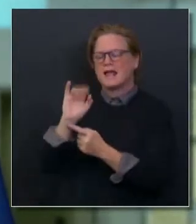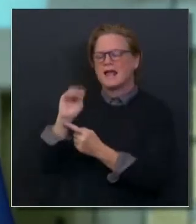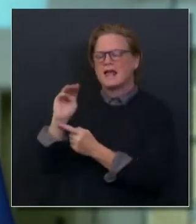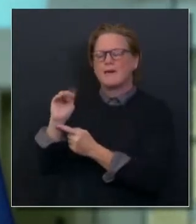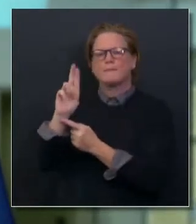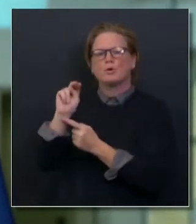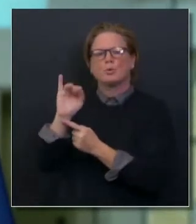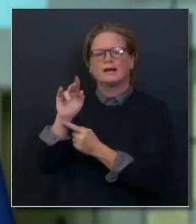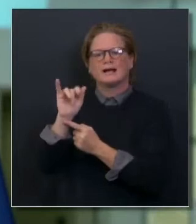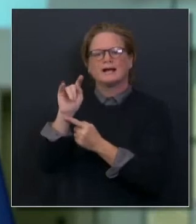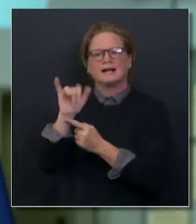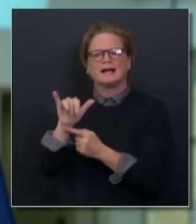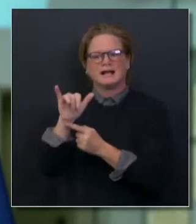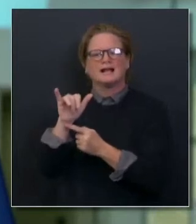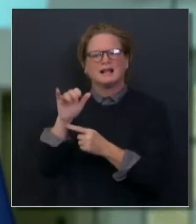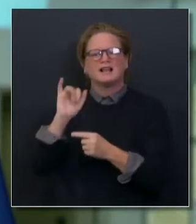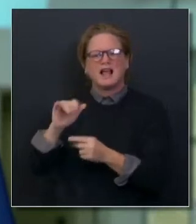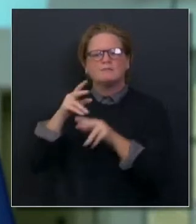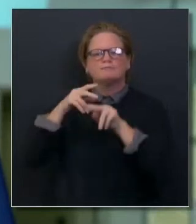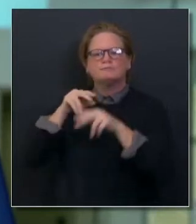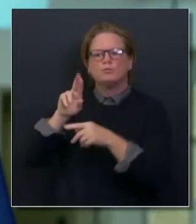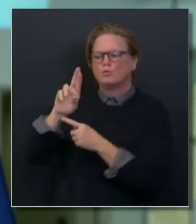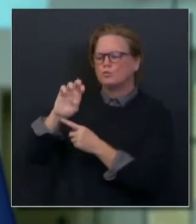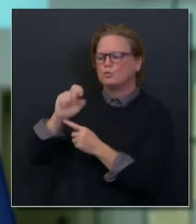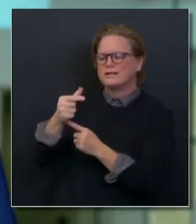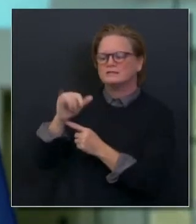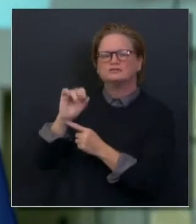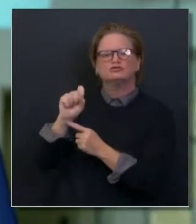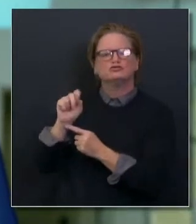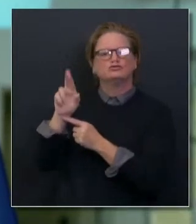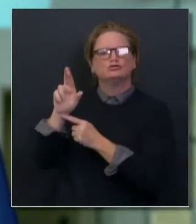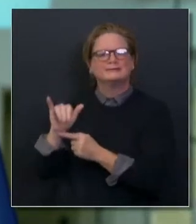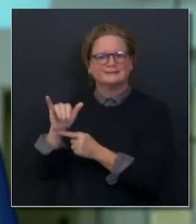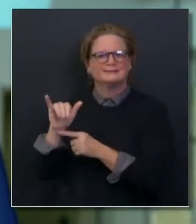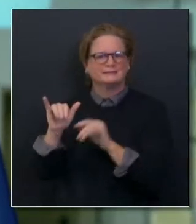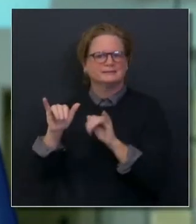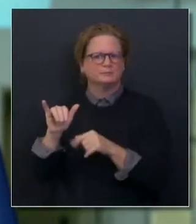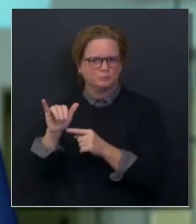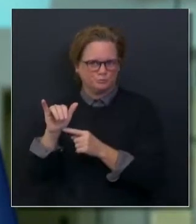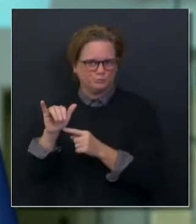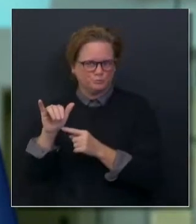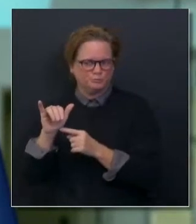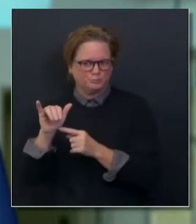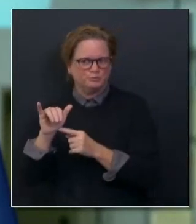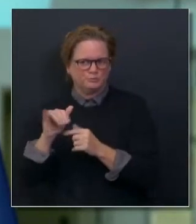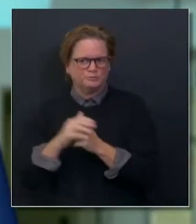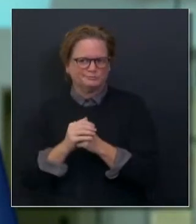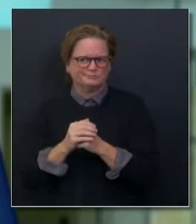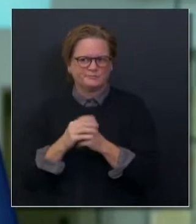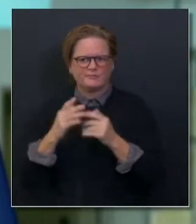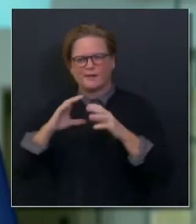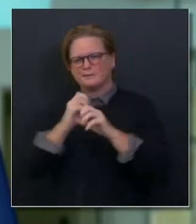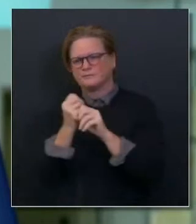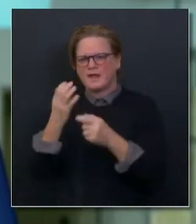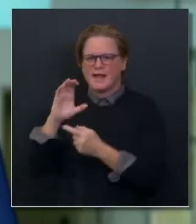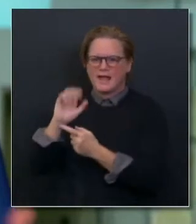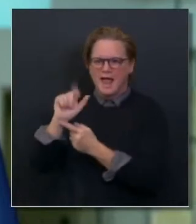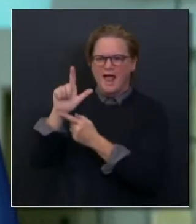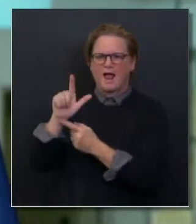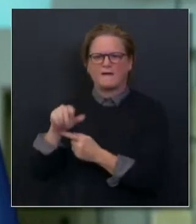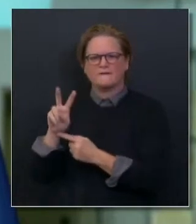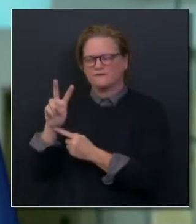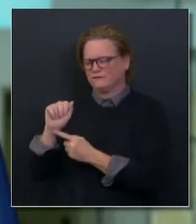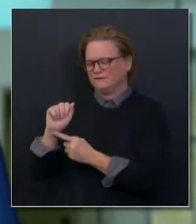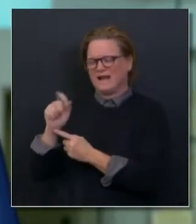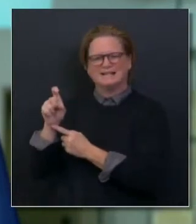around what we refer to as CalVax, which will provide us more information, not just the end-to-end information and